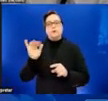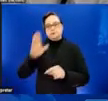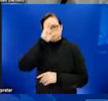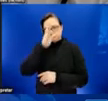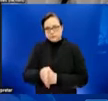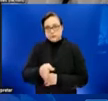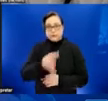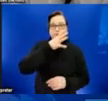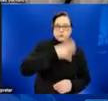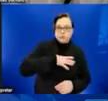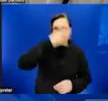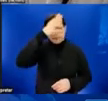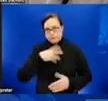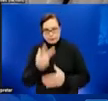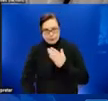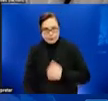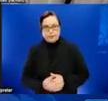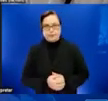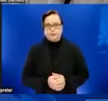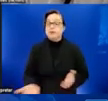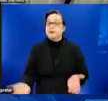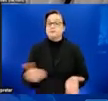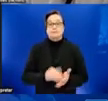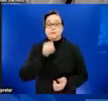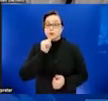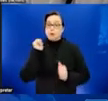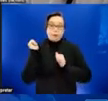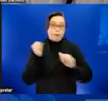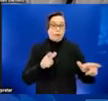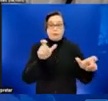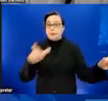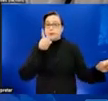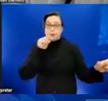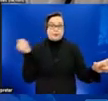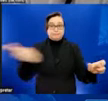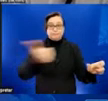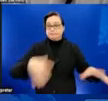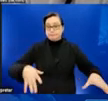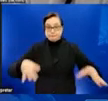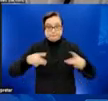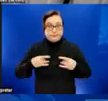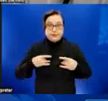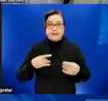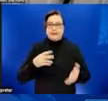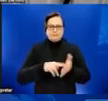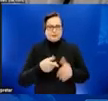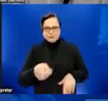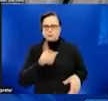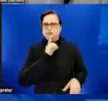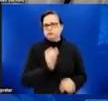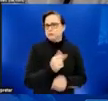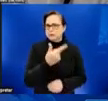and women. Again, not everyone acquiring monkeypox is gay, bisexual, or a man who has sex with men.